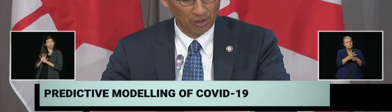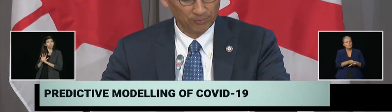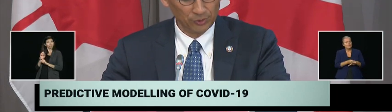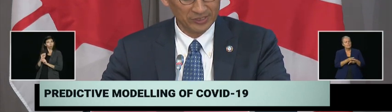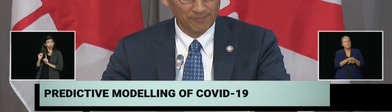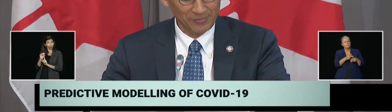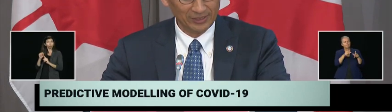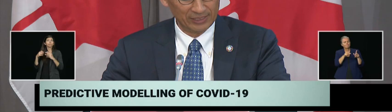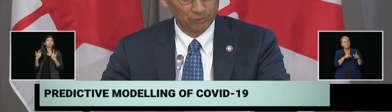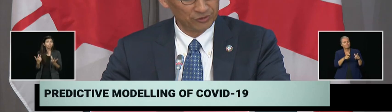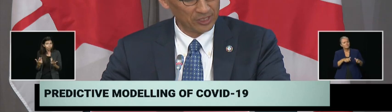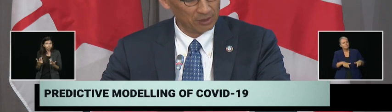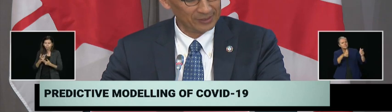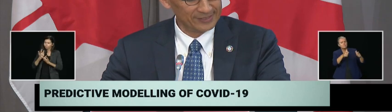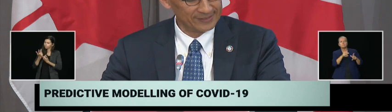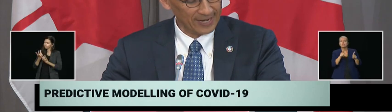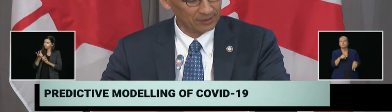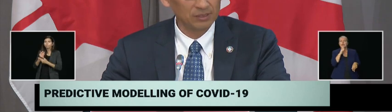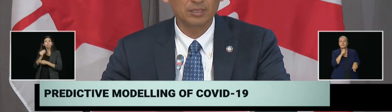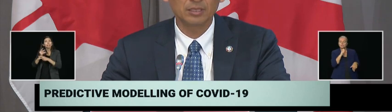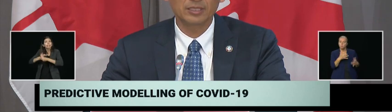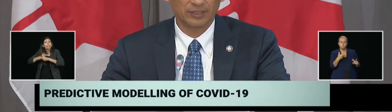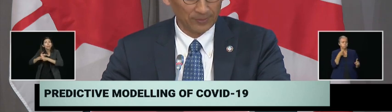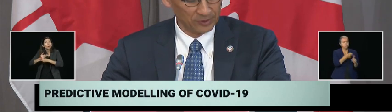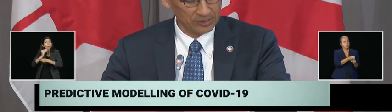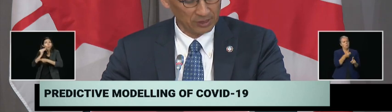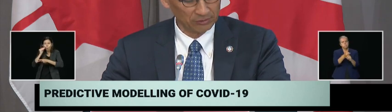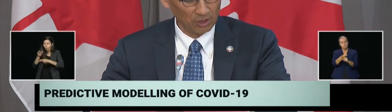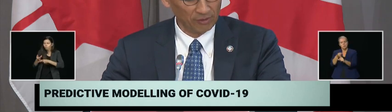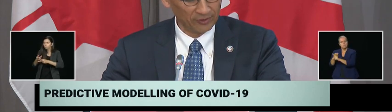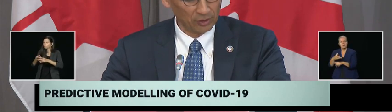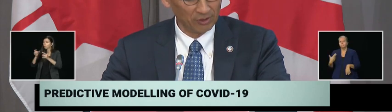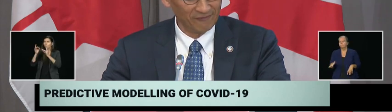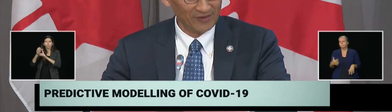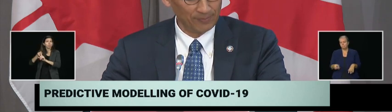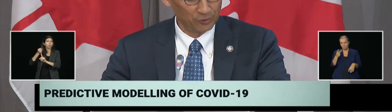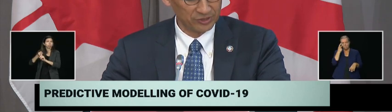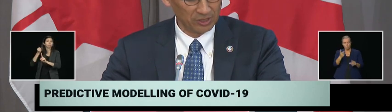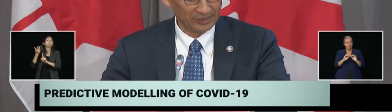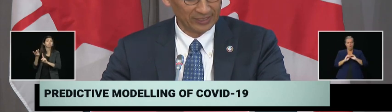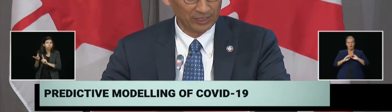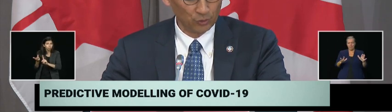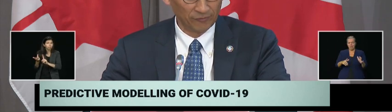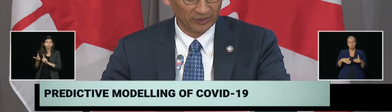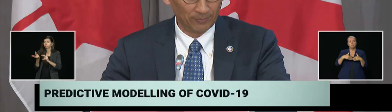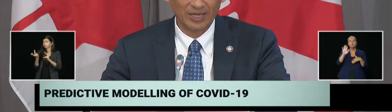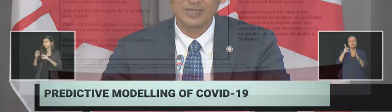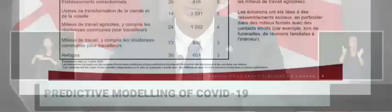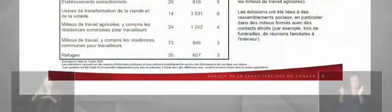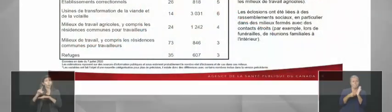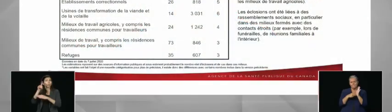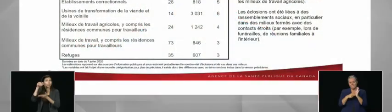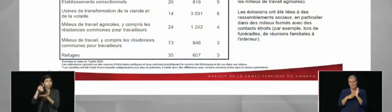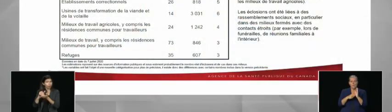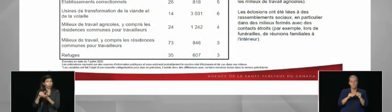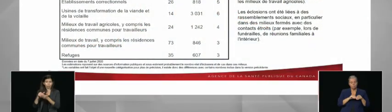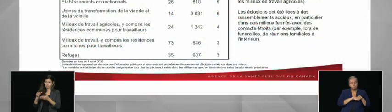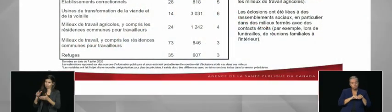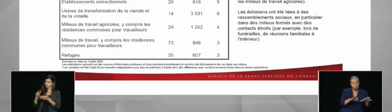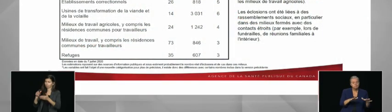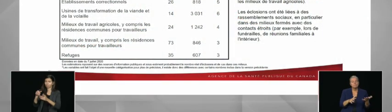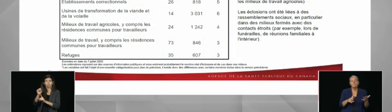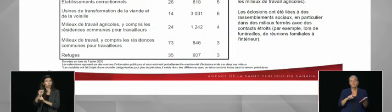Encore plus de 1 000 éclosions distinctes qui représentent environ 20 % des cas confirmés et,